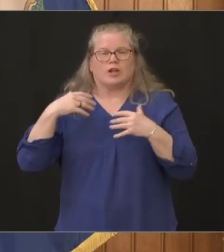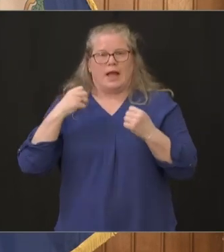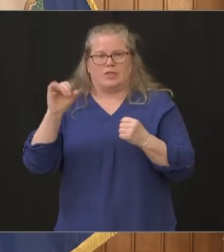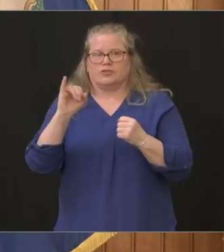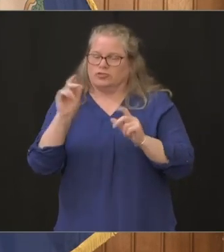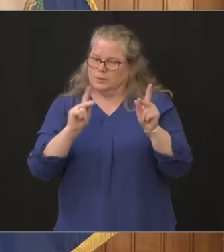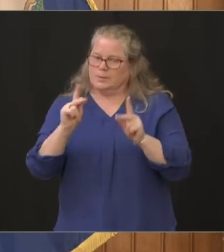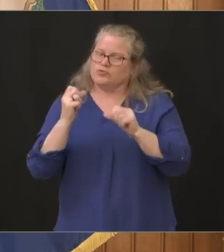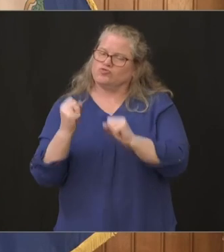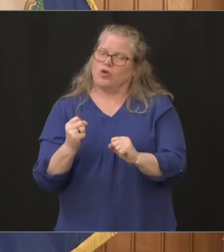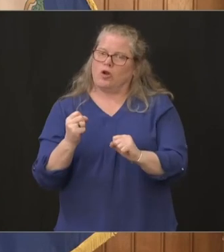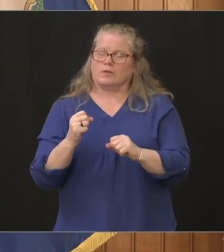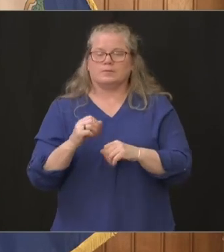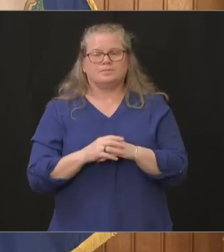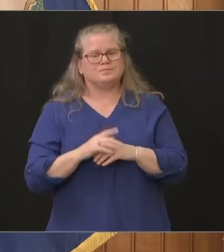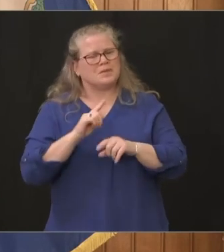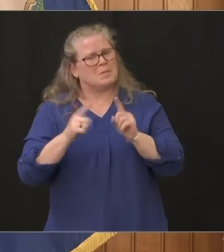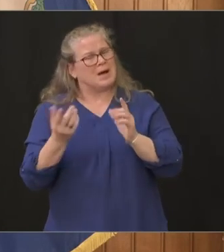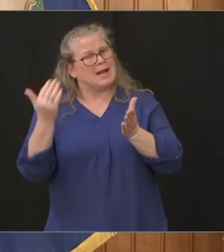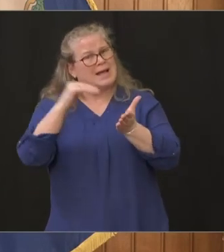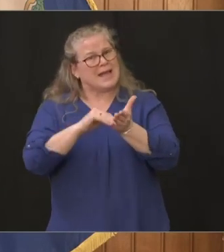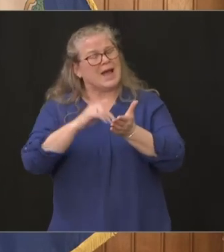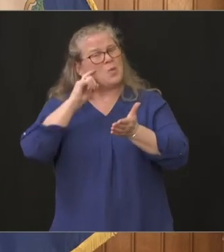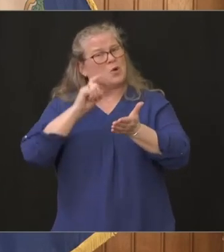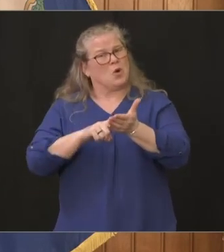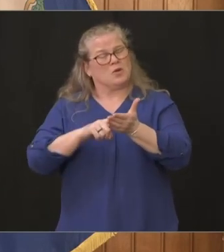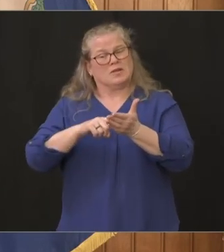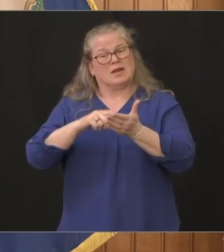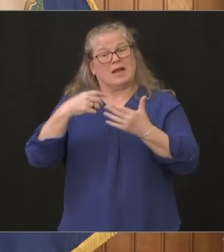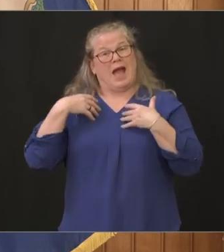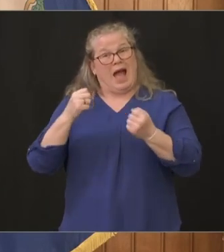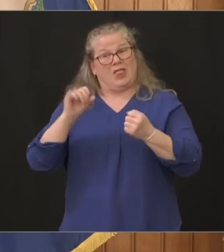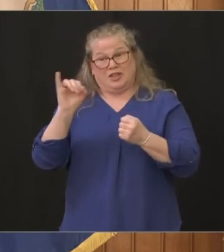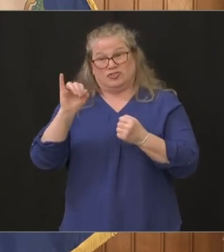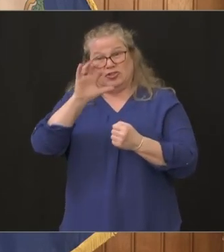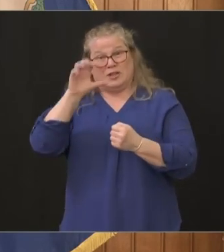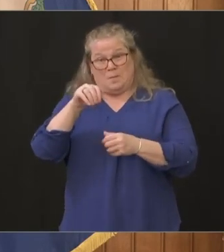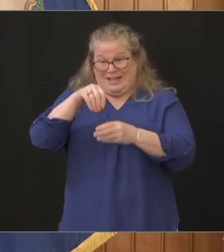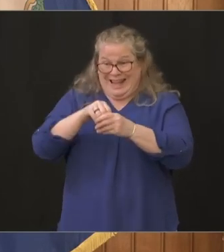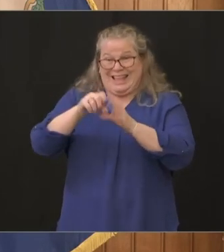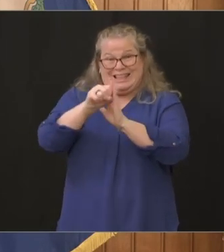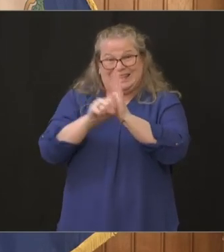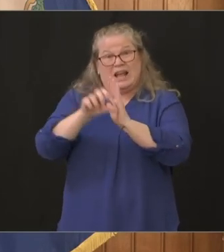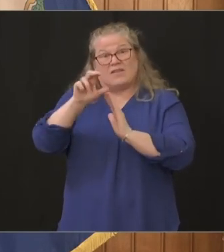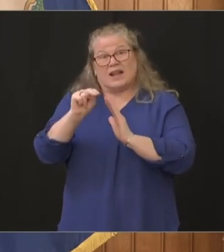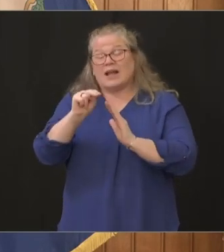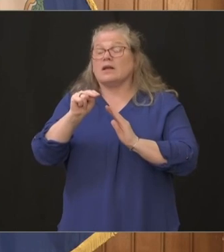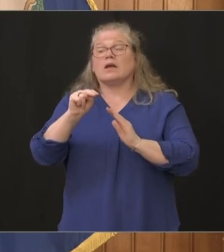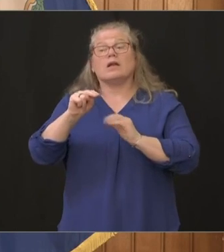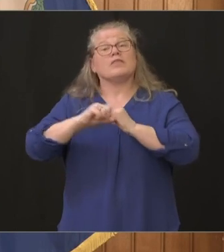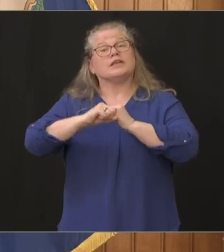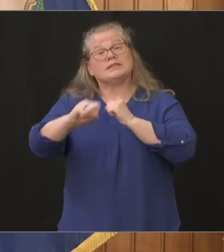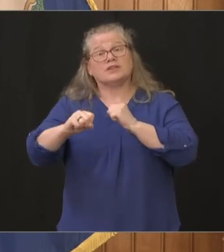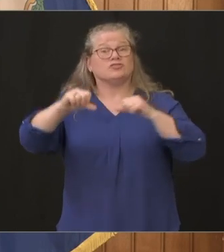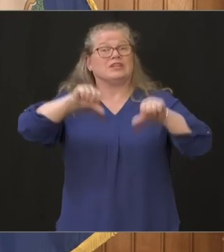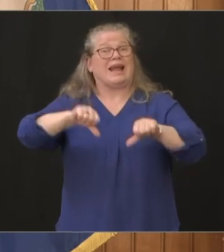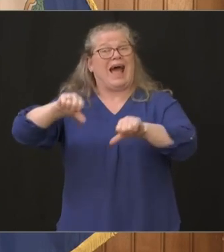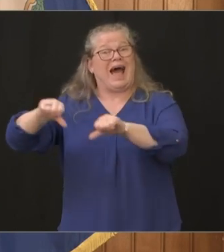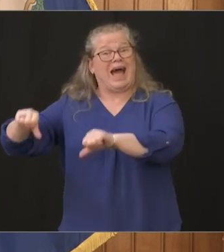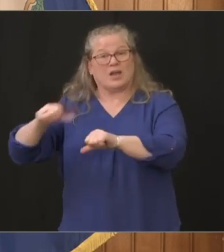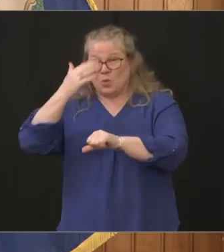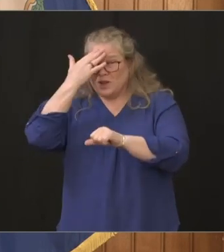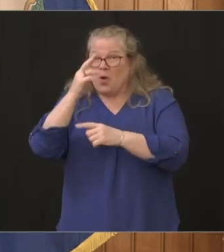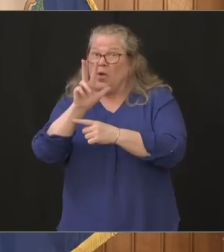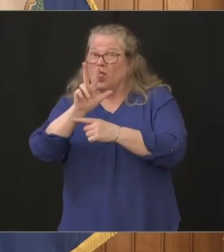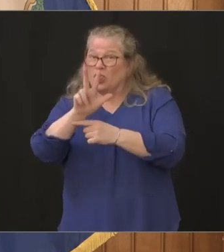strongly on that we're seeing health care companies in the state as of today denying those extensions we know three of them are so even though you're